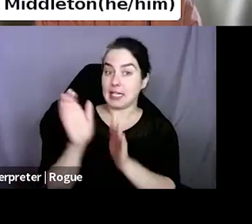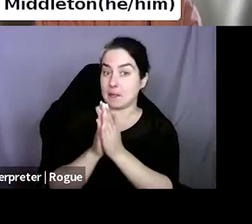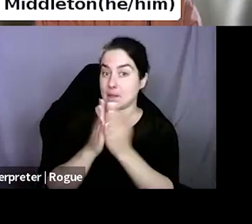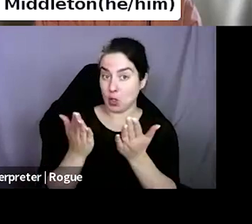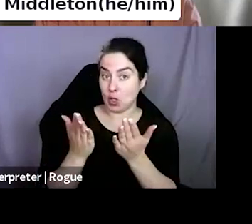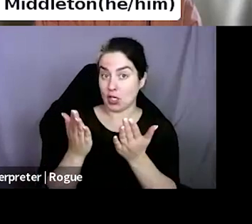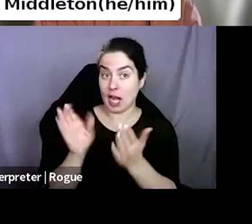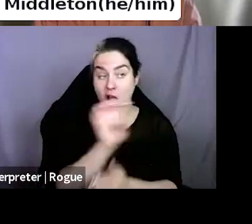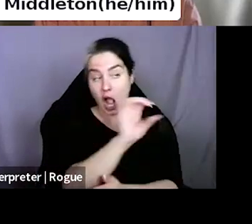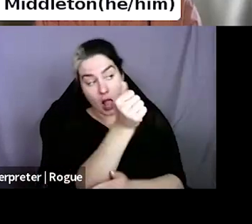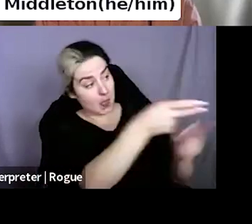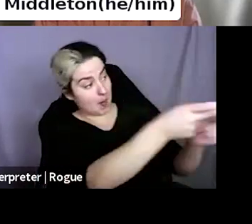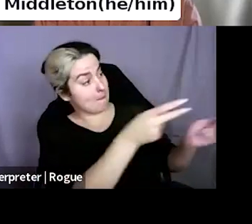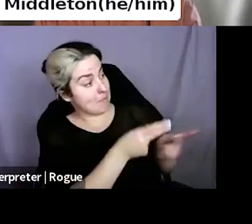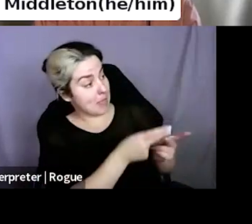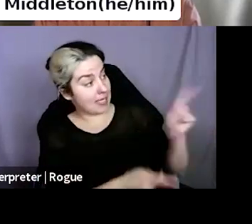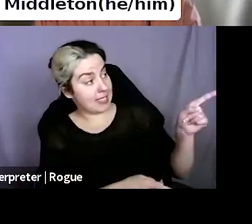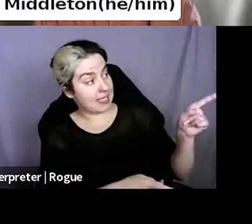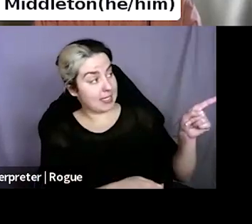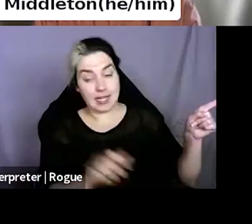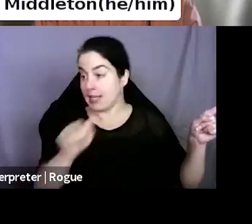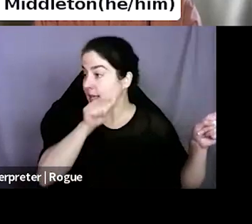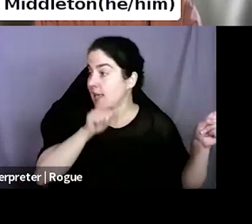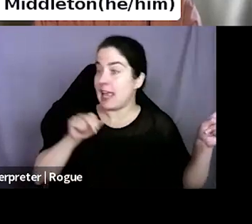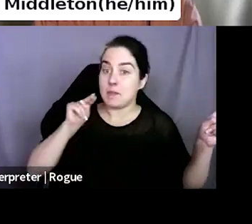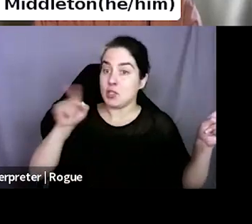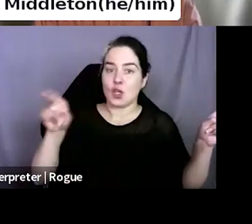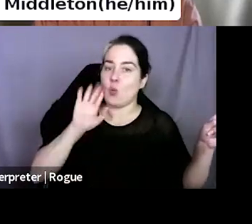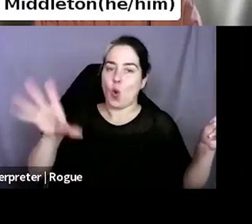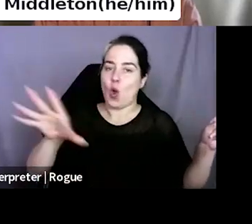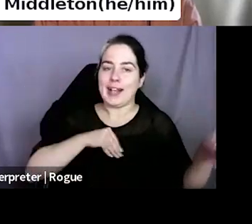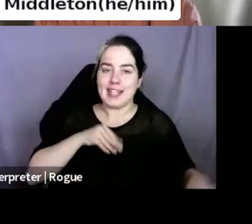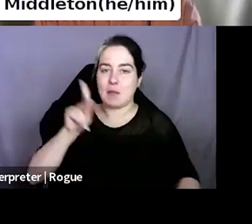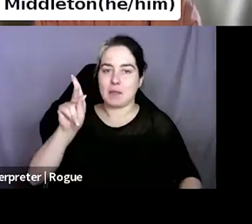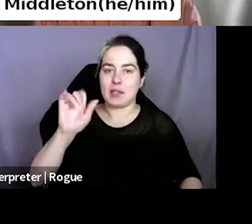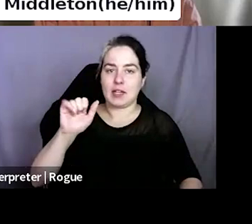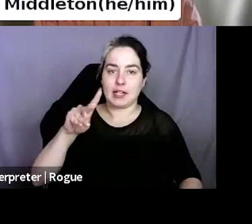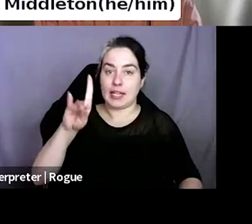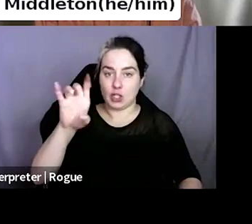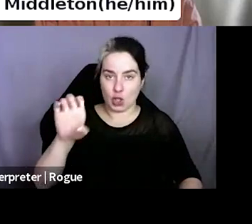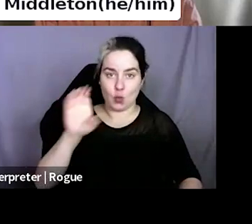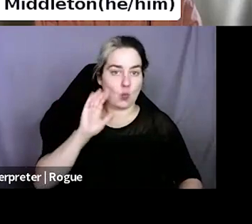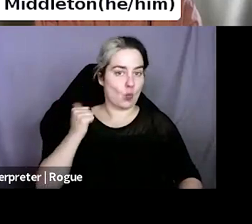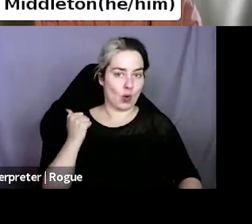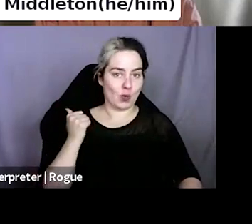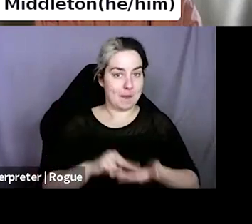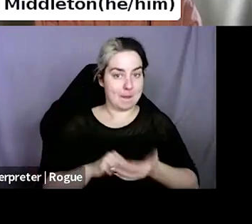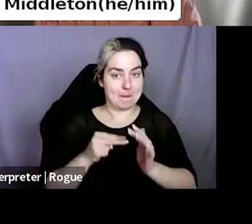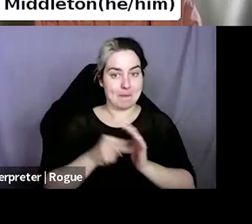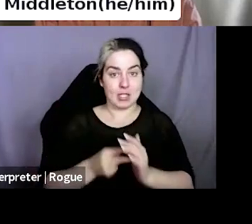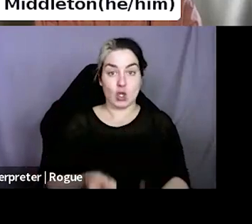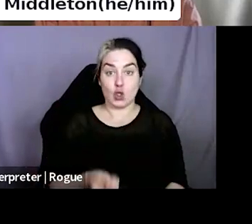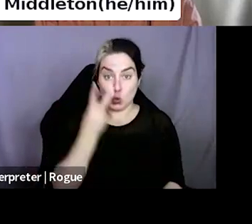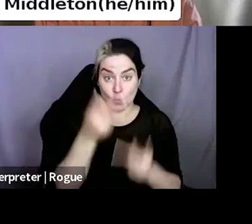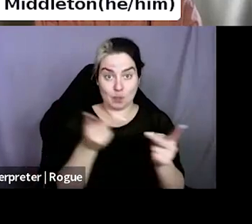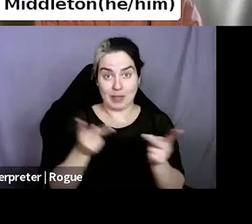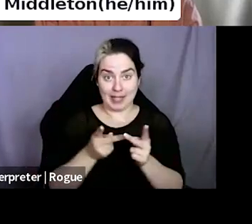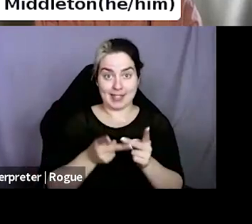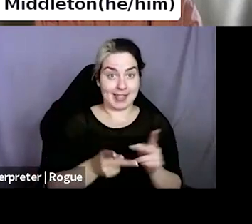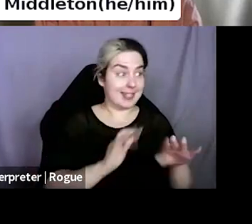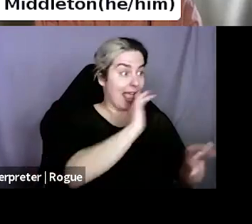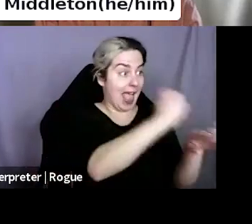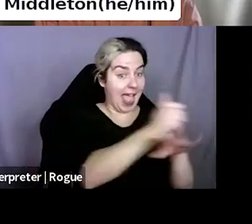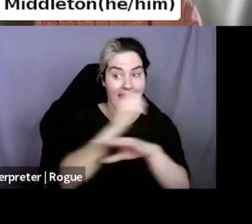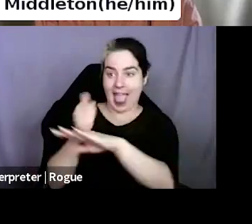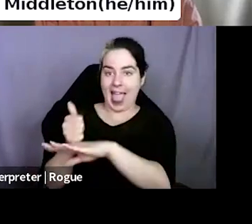Amazon, they won't take your, your Kindle book. Um, so you can't list in two places, but this